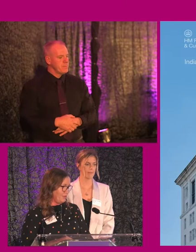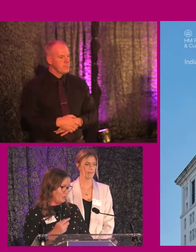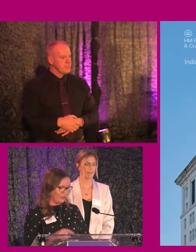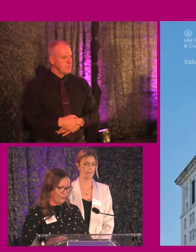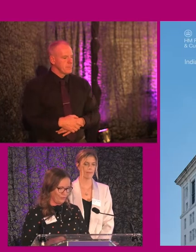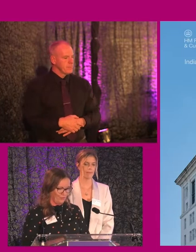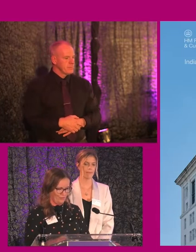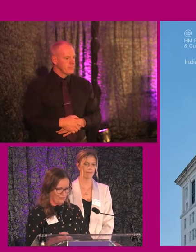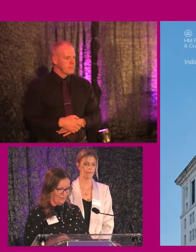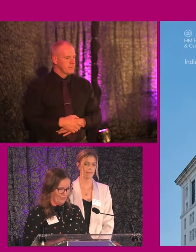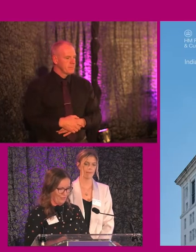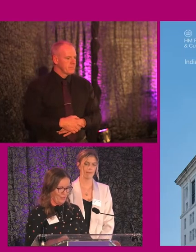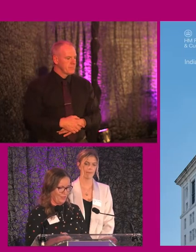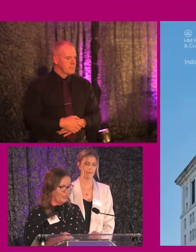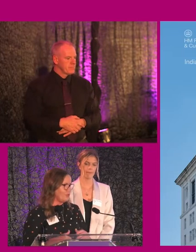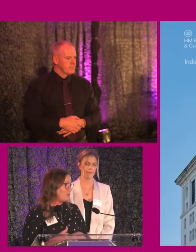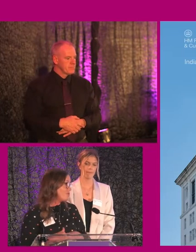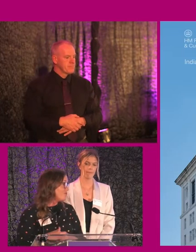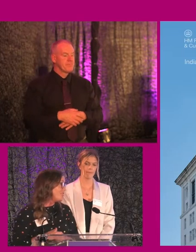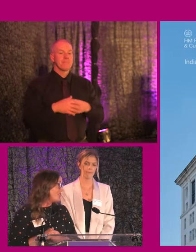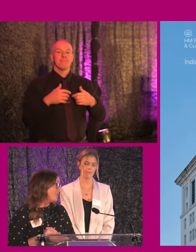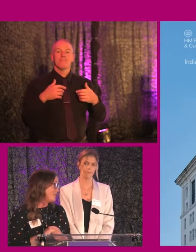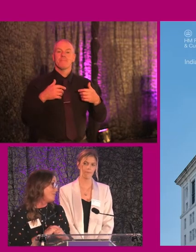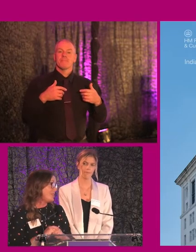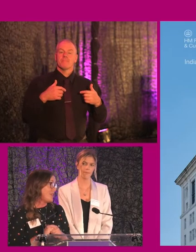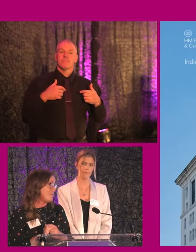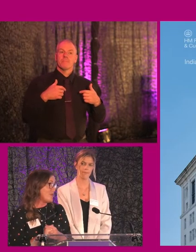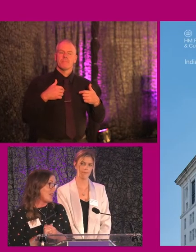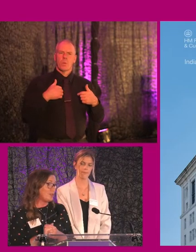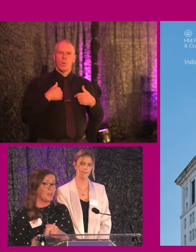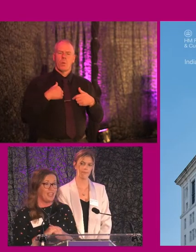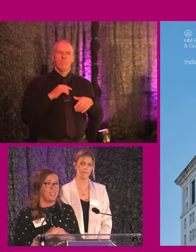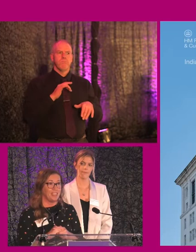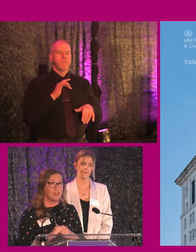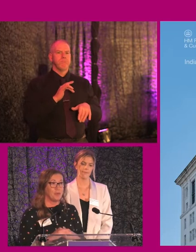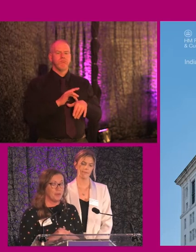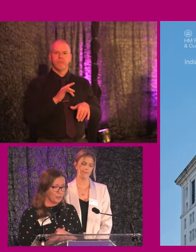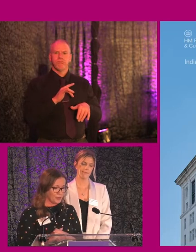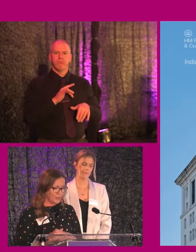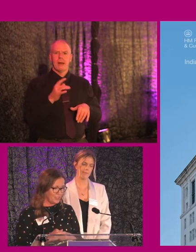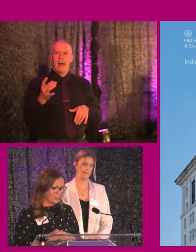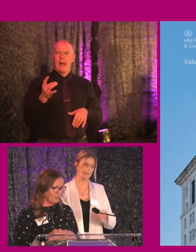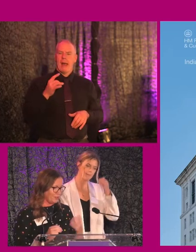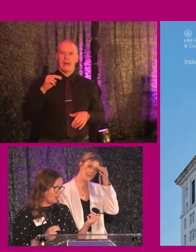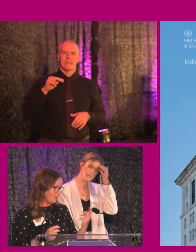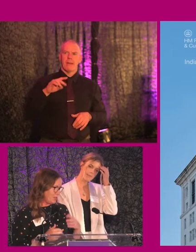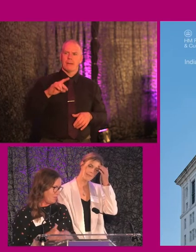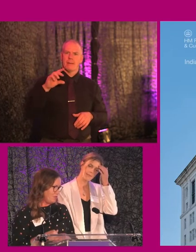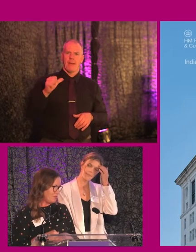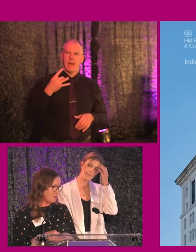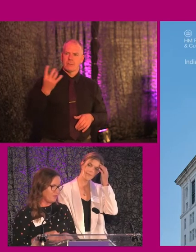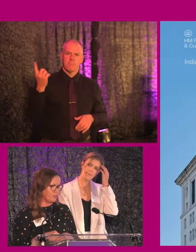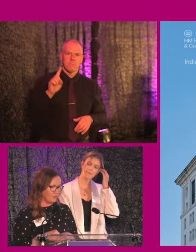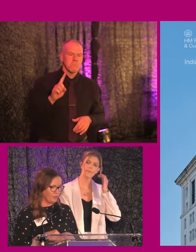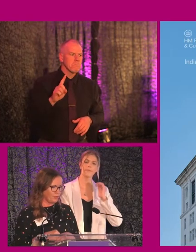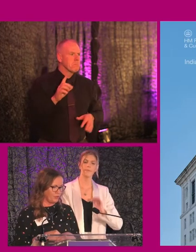Oh, it does move. So we were really chuffed to be asked by NDA to come along and talk today, following the